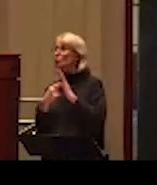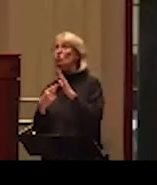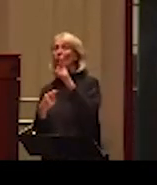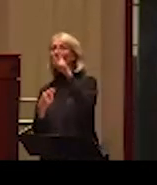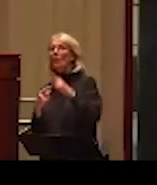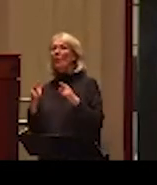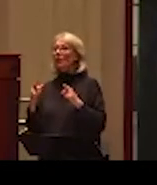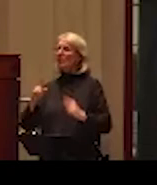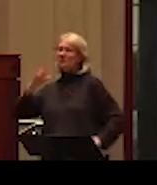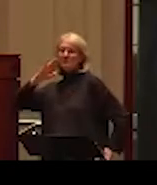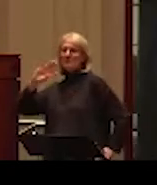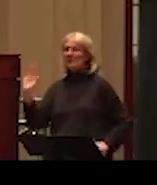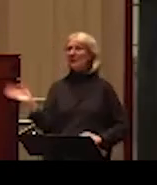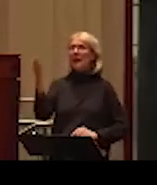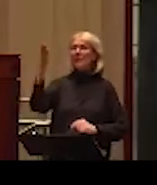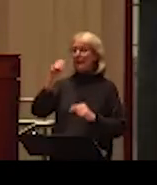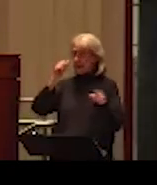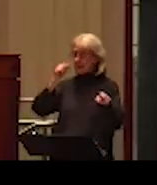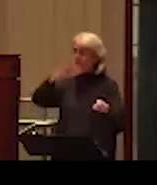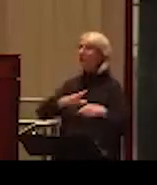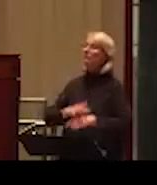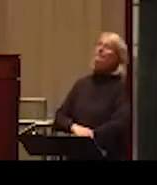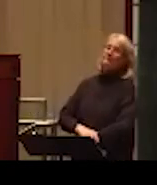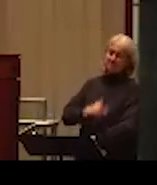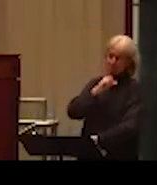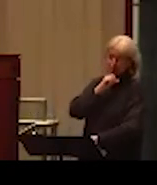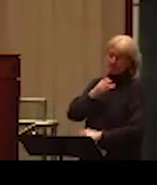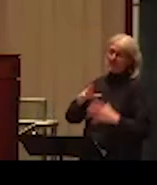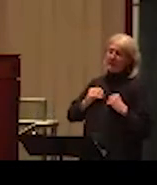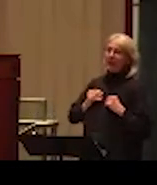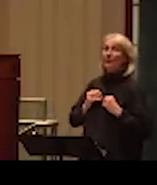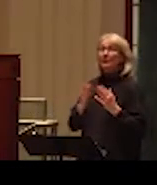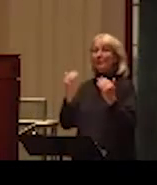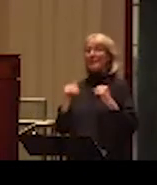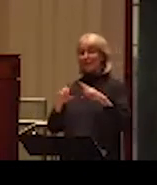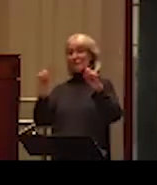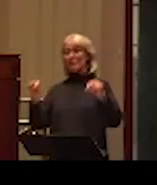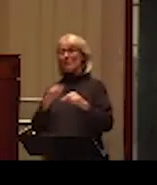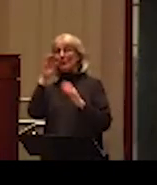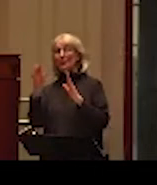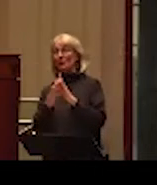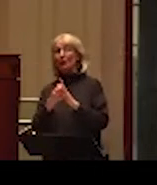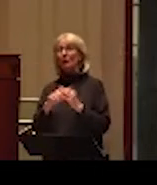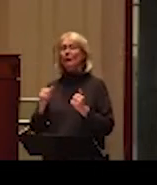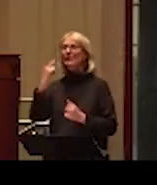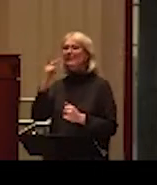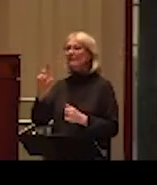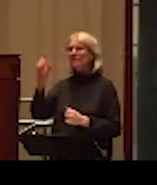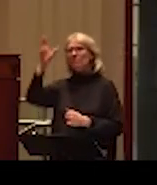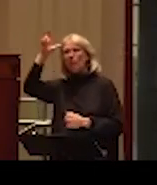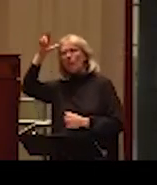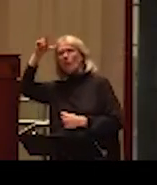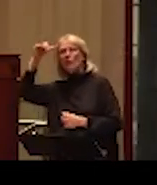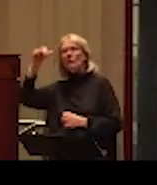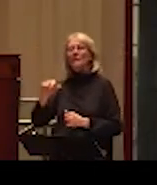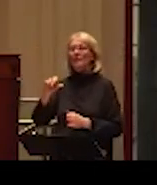anger and men not supposed to respond to this. And, below, you see the image of the man sitting on the donkey. So, this is a sharivari.